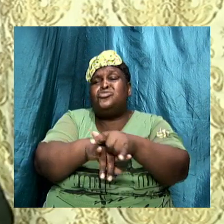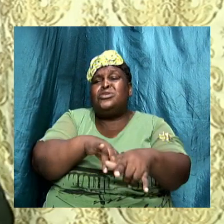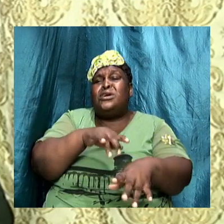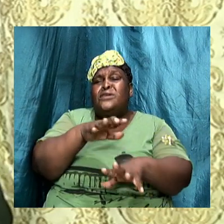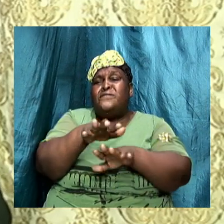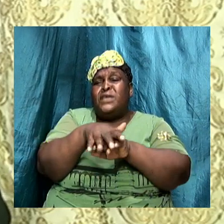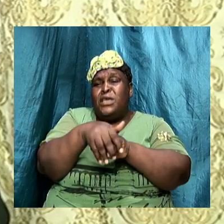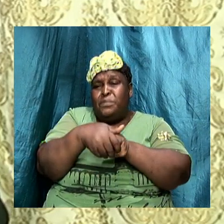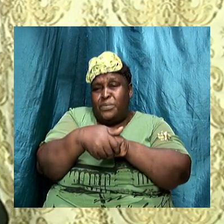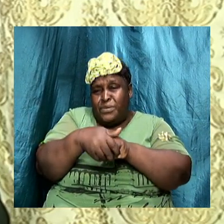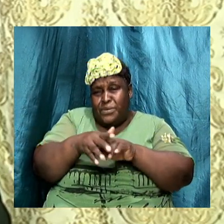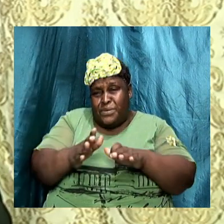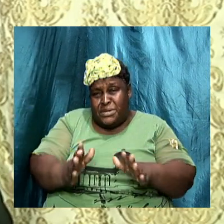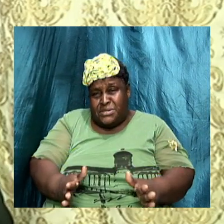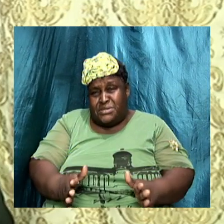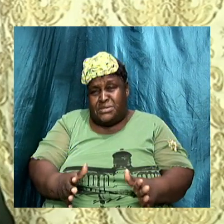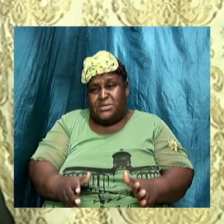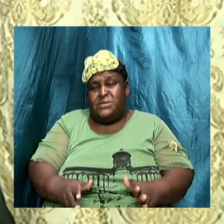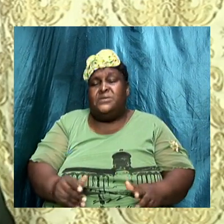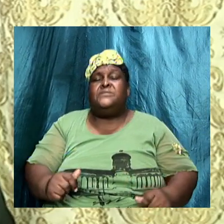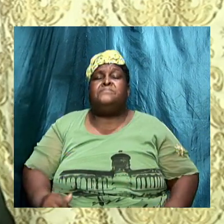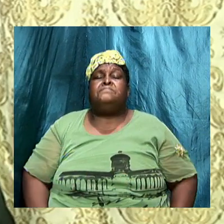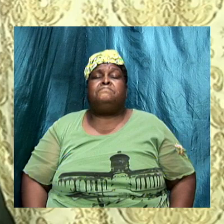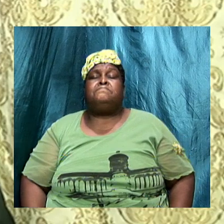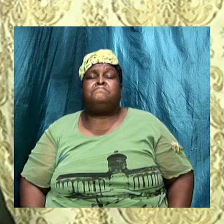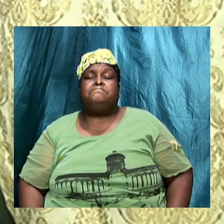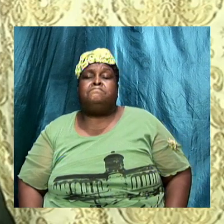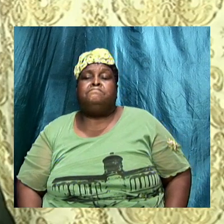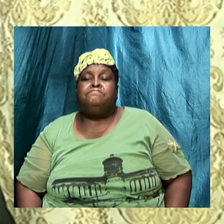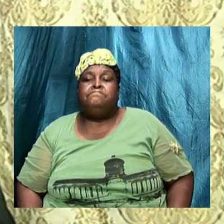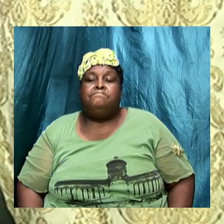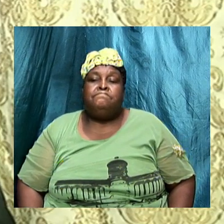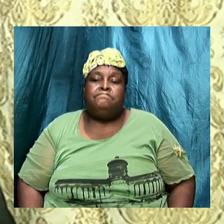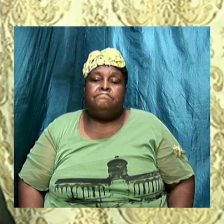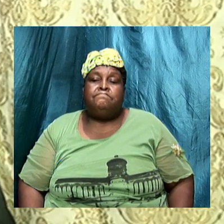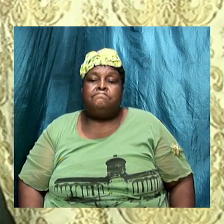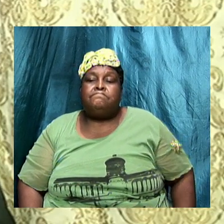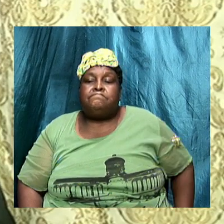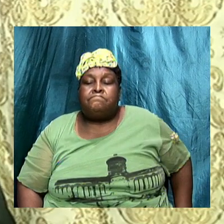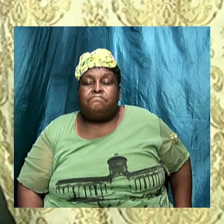Sadducees 1st Corinthians 15 12 to 18